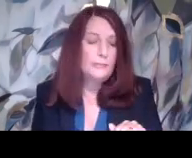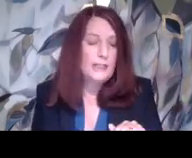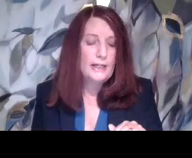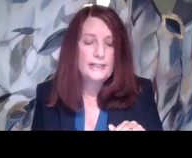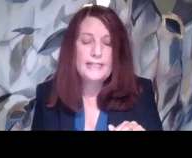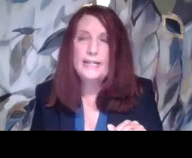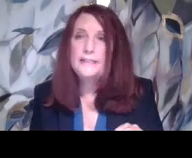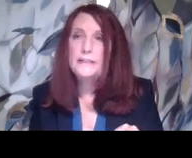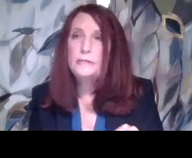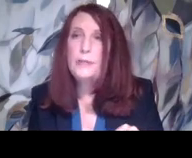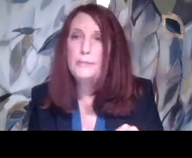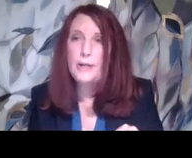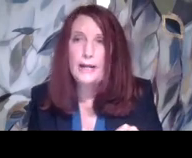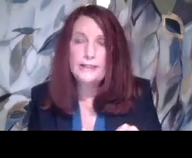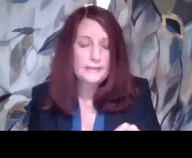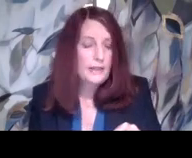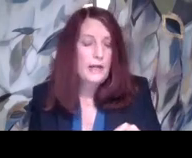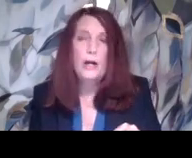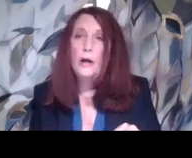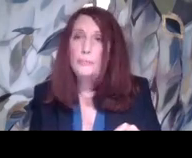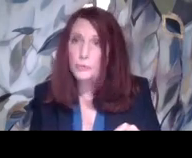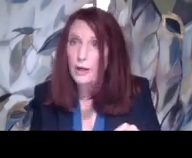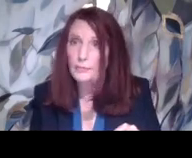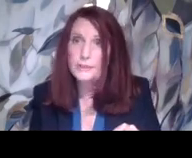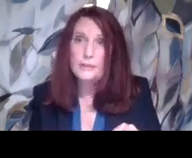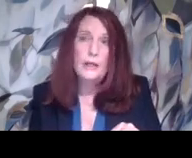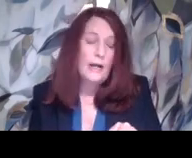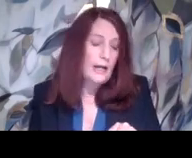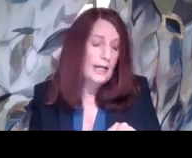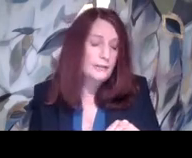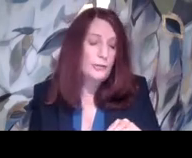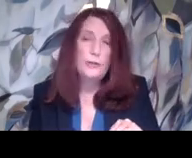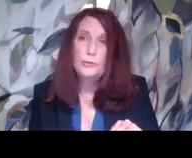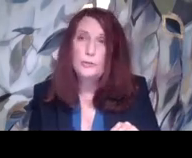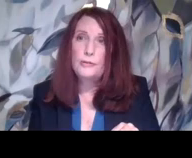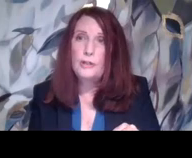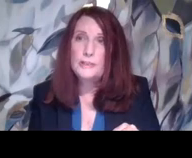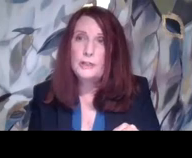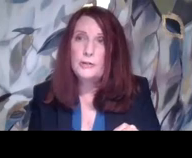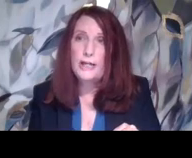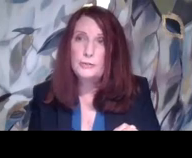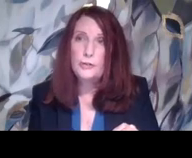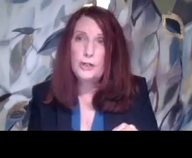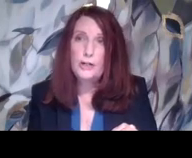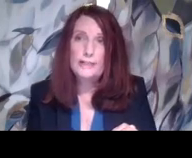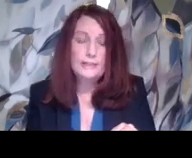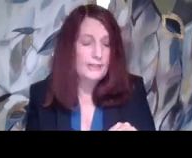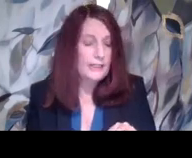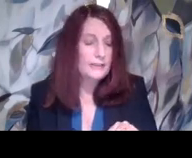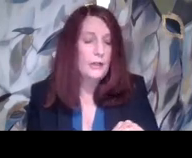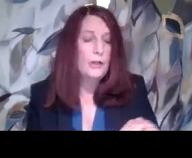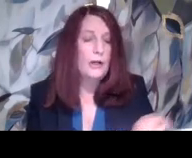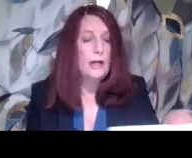can be a dances, pep rallies, proms. And so those are considered extracurricular